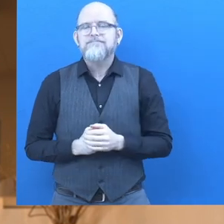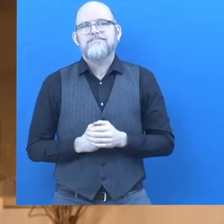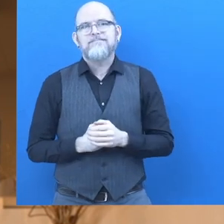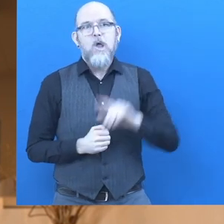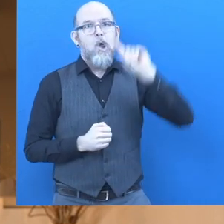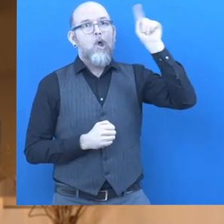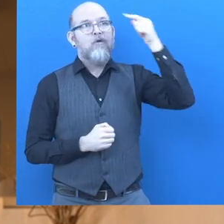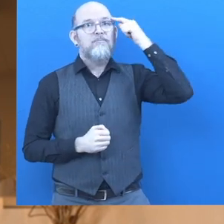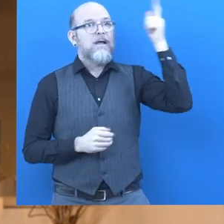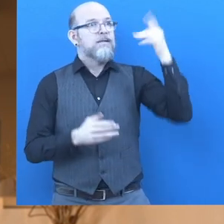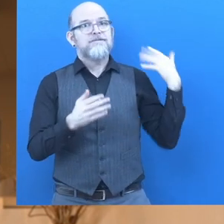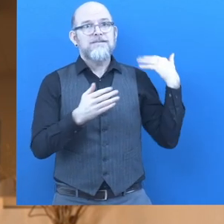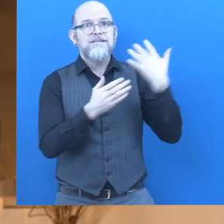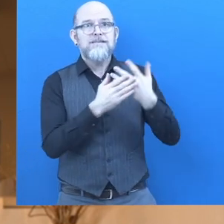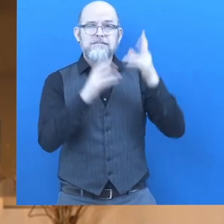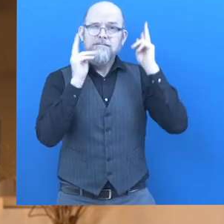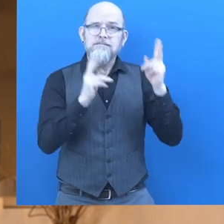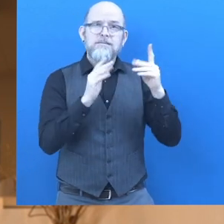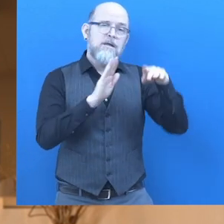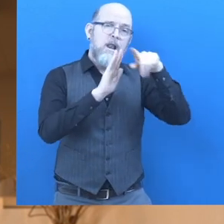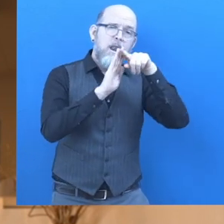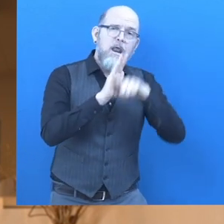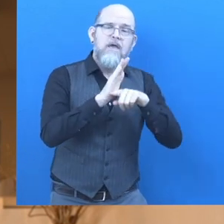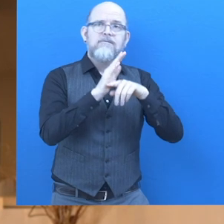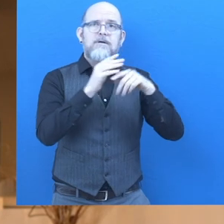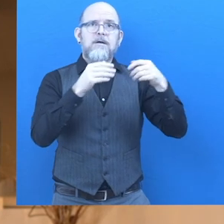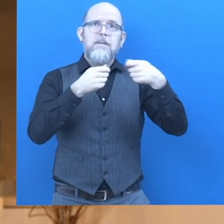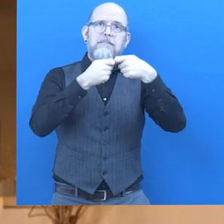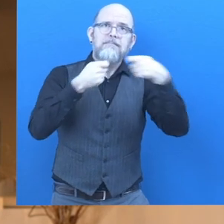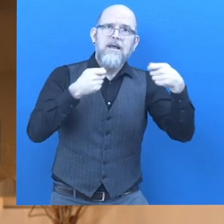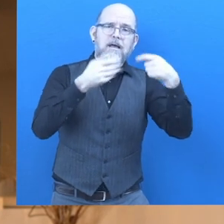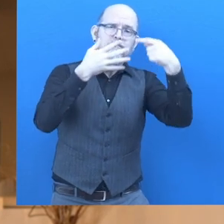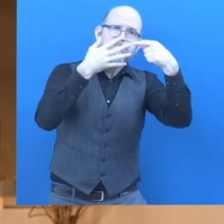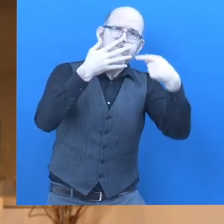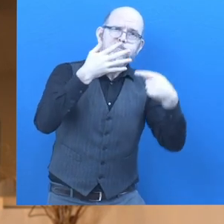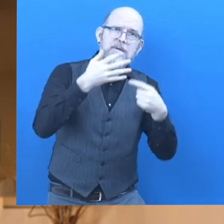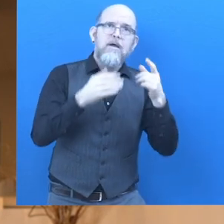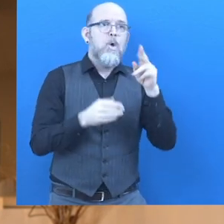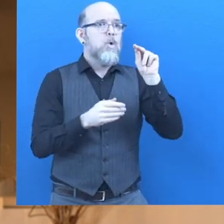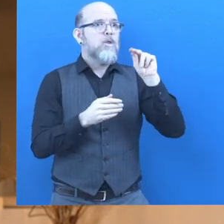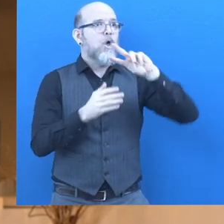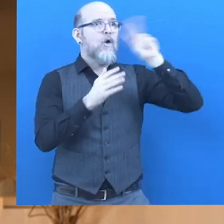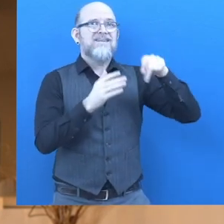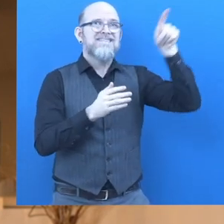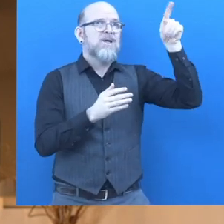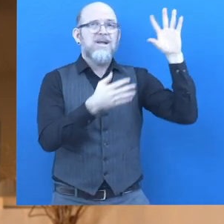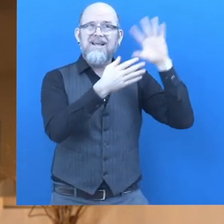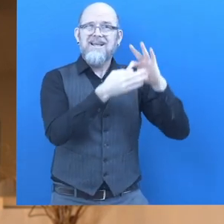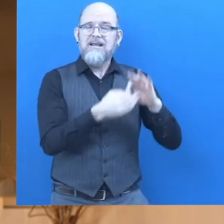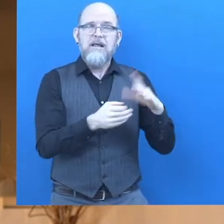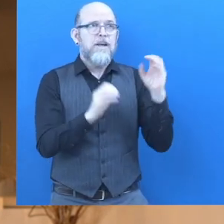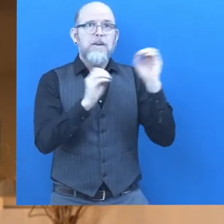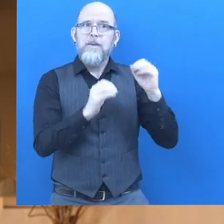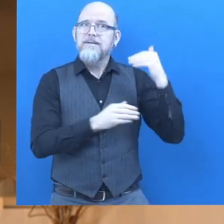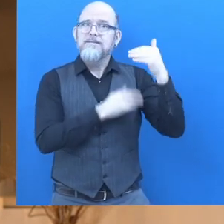designed policies that are in line with the UN Convention to increase